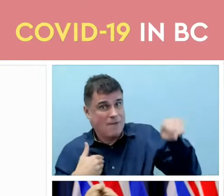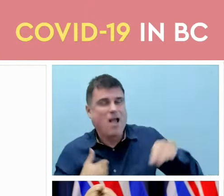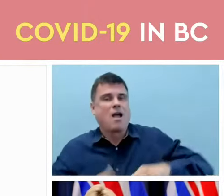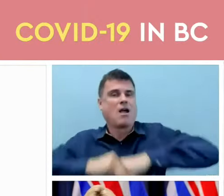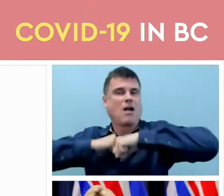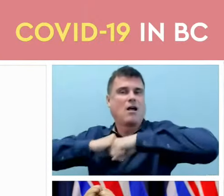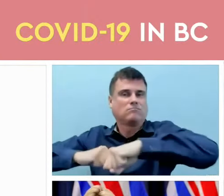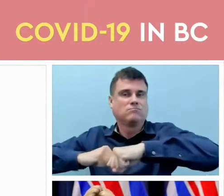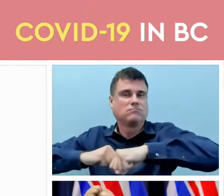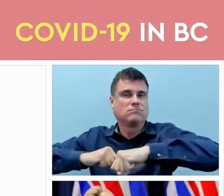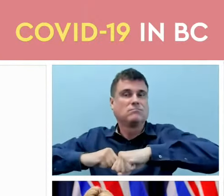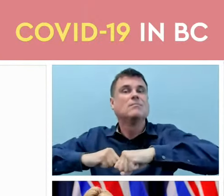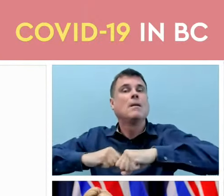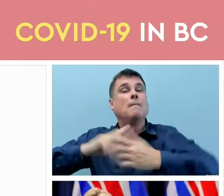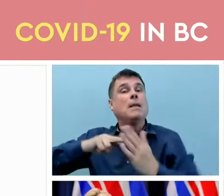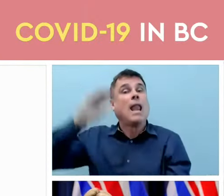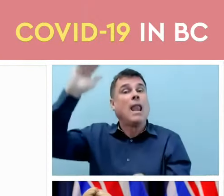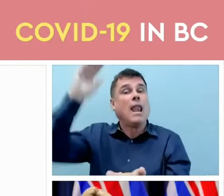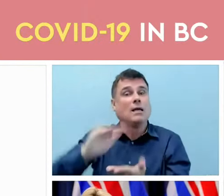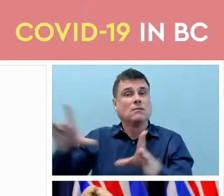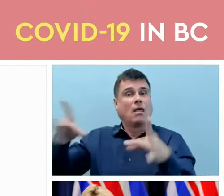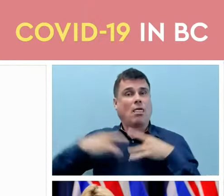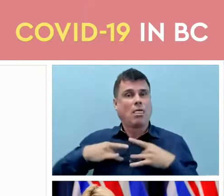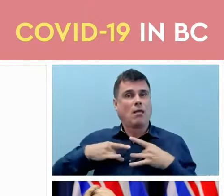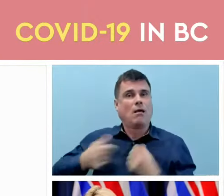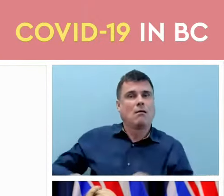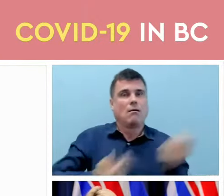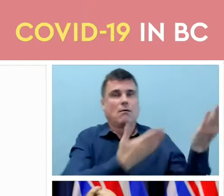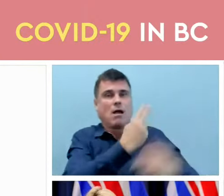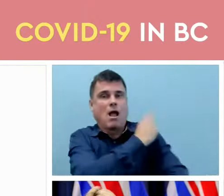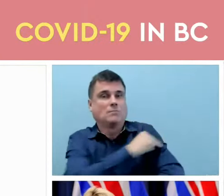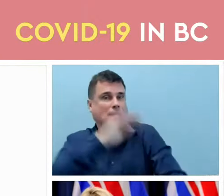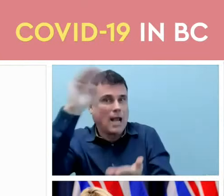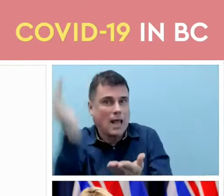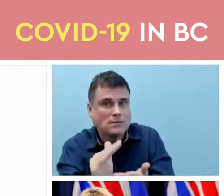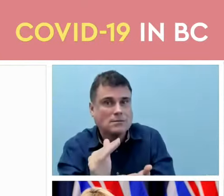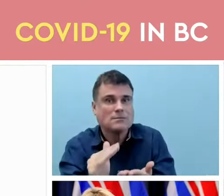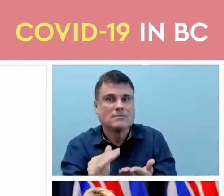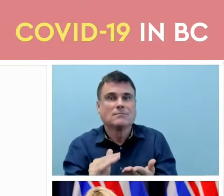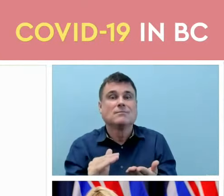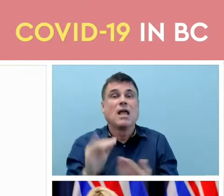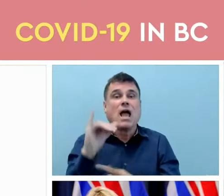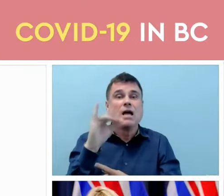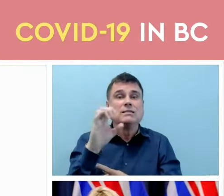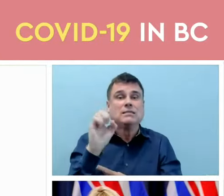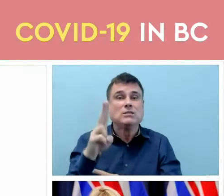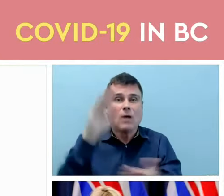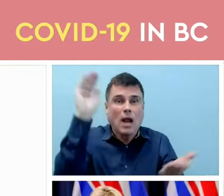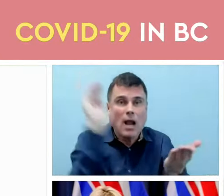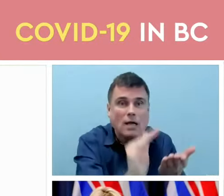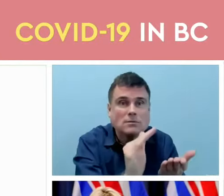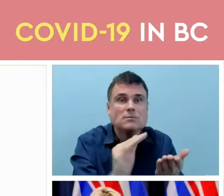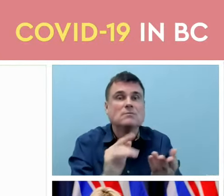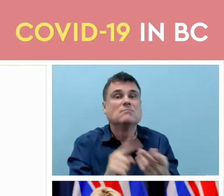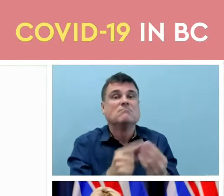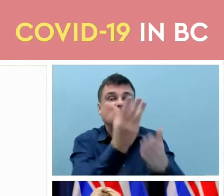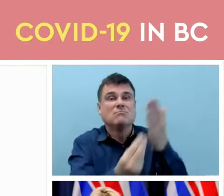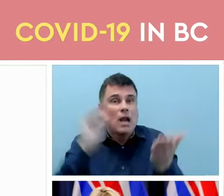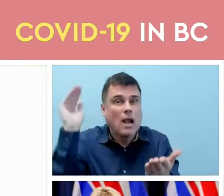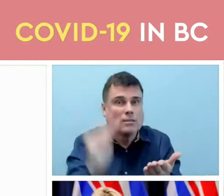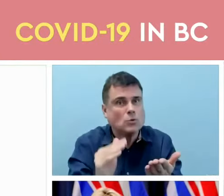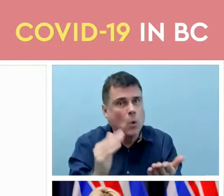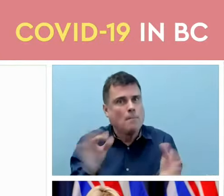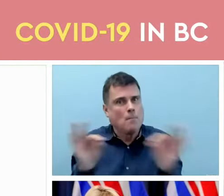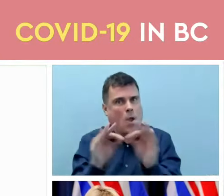ICU, and death. So now is the time to get your booster. If you've had Omicron in the last few months,